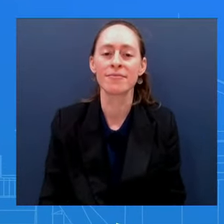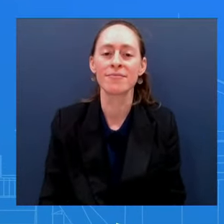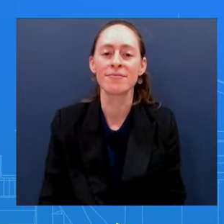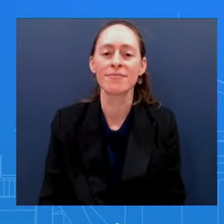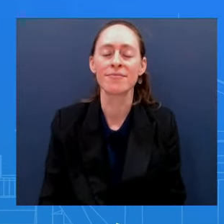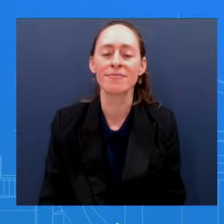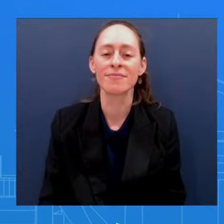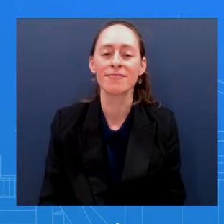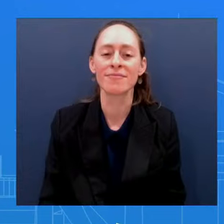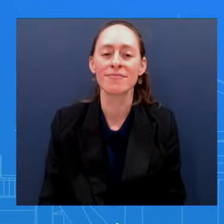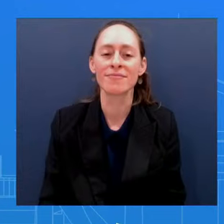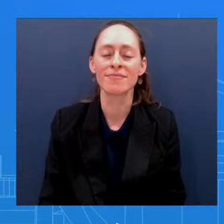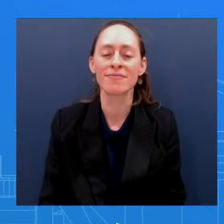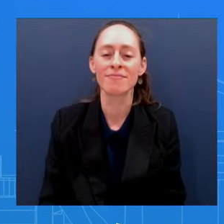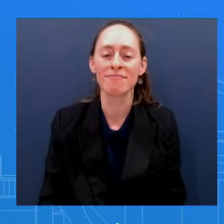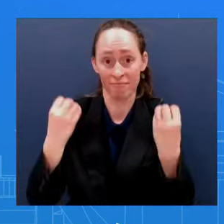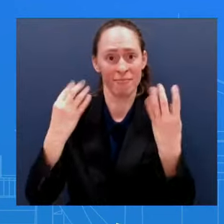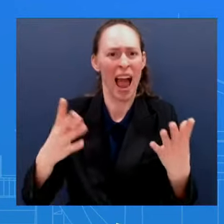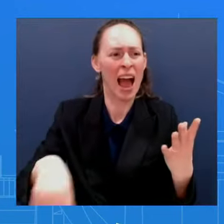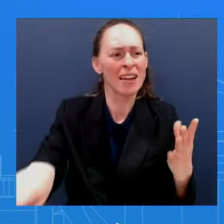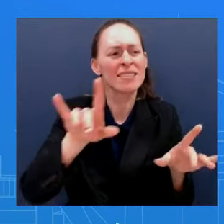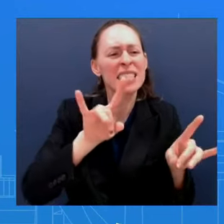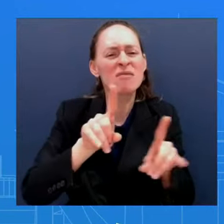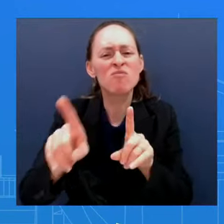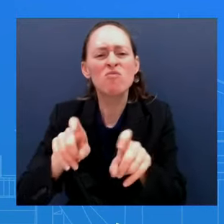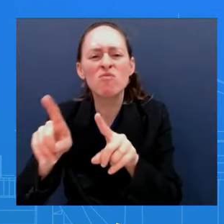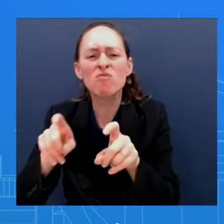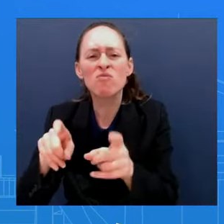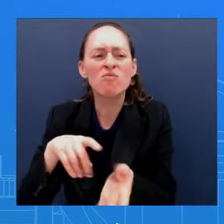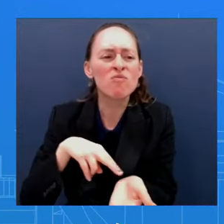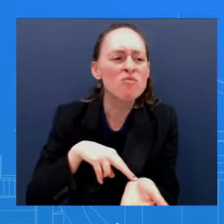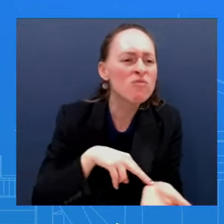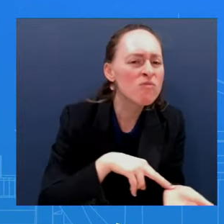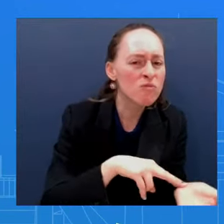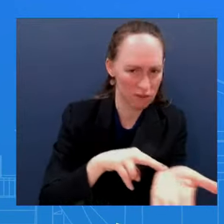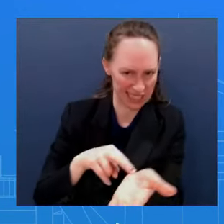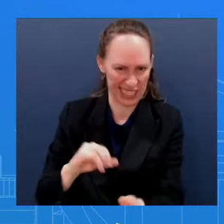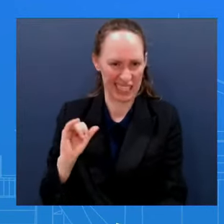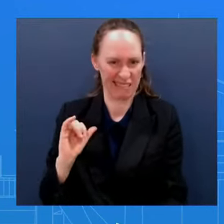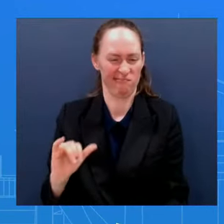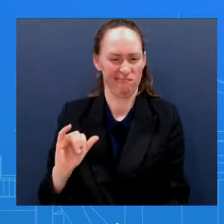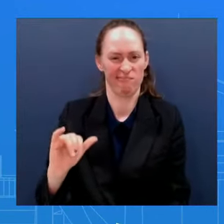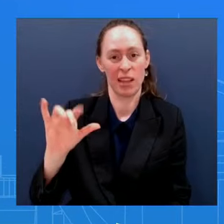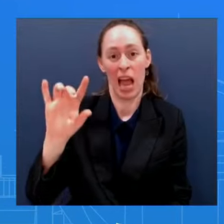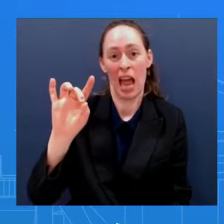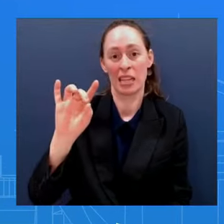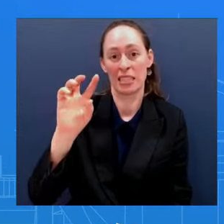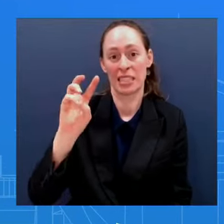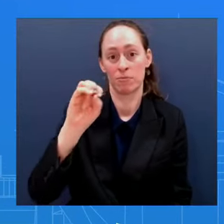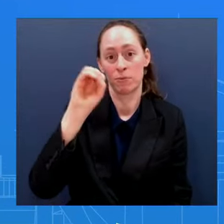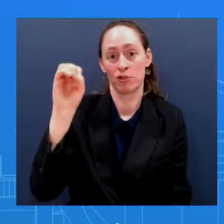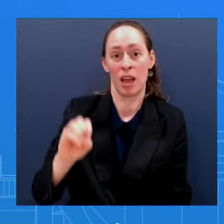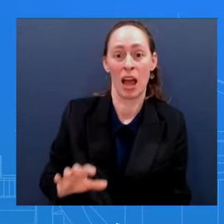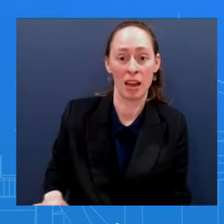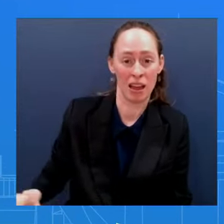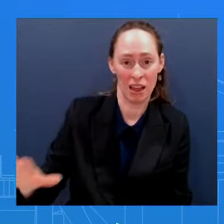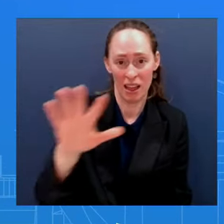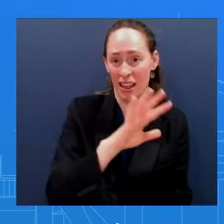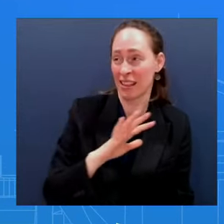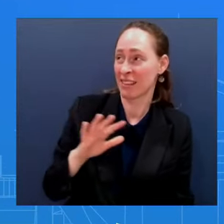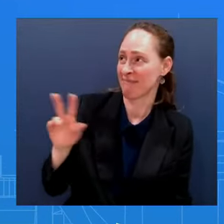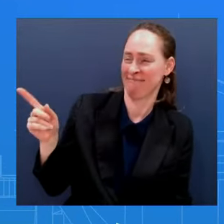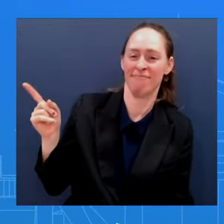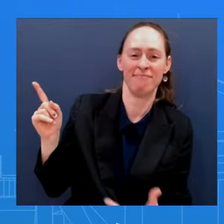percentage than what we found in a previous poll in September So clearly polling shows this is a persistent issue What is the White House